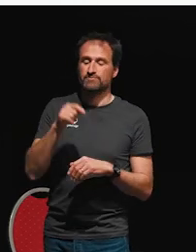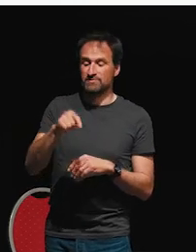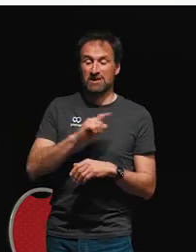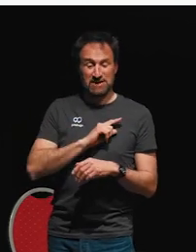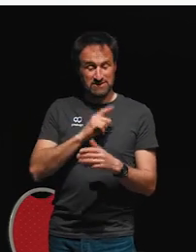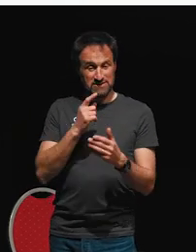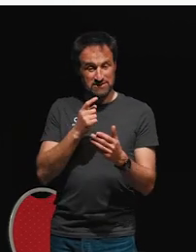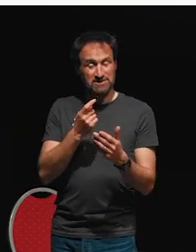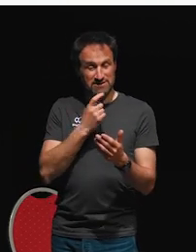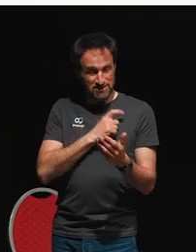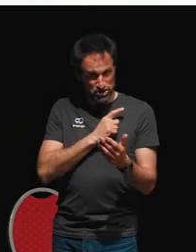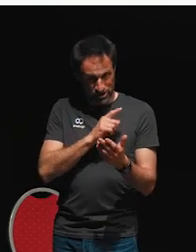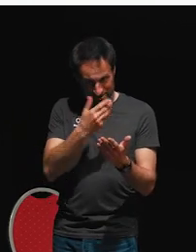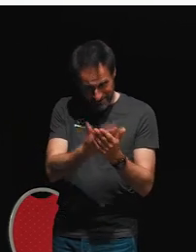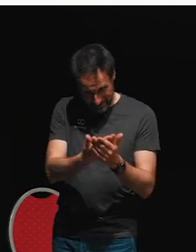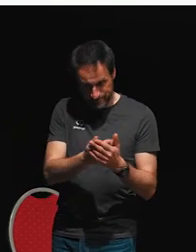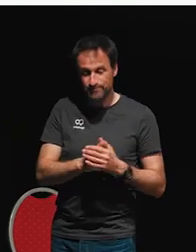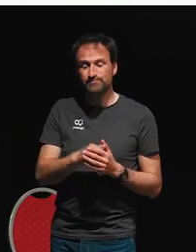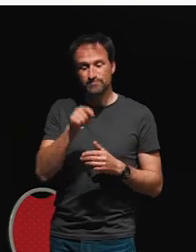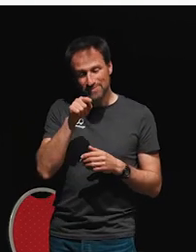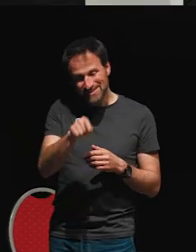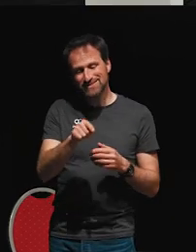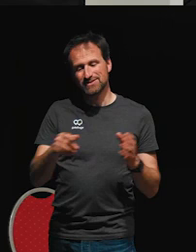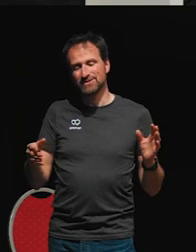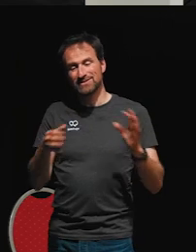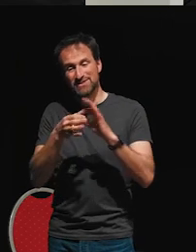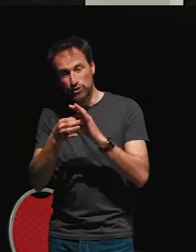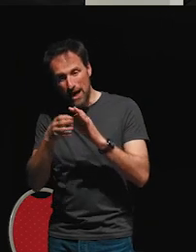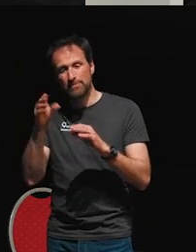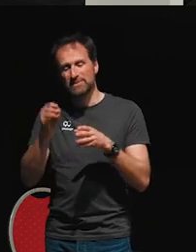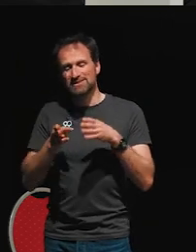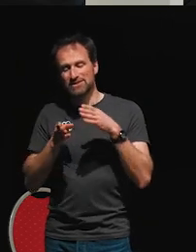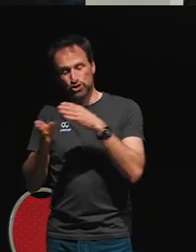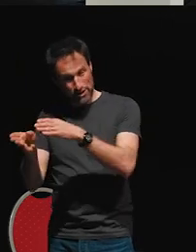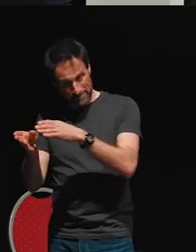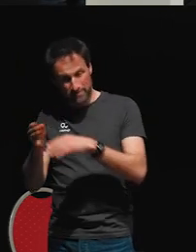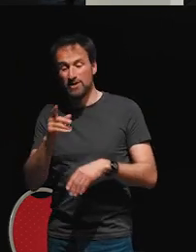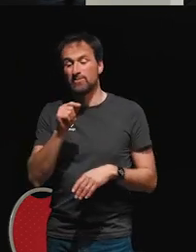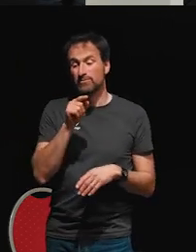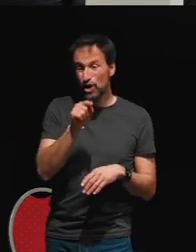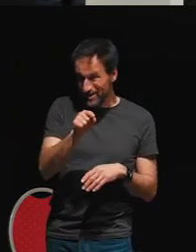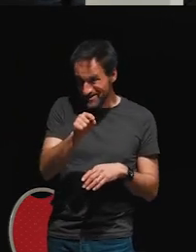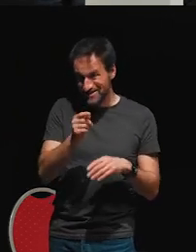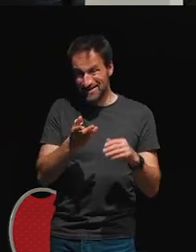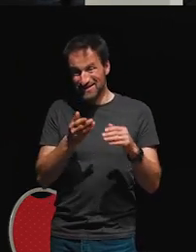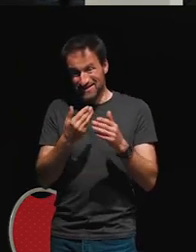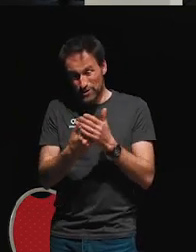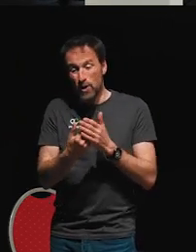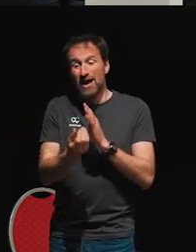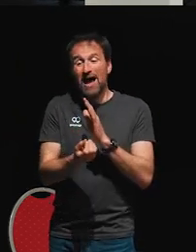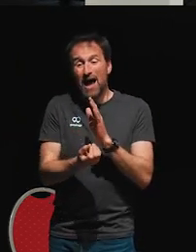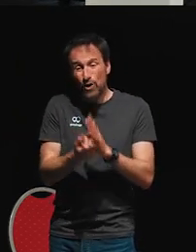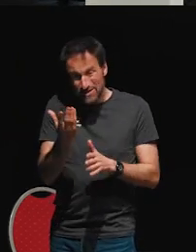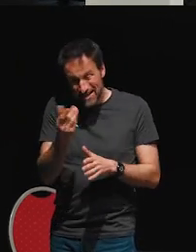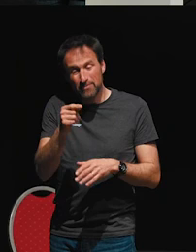to this stream. Now what this stream does is it emits the last value from the countdown stream whenever